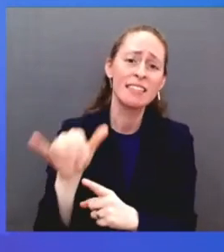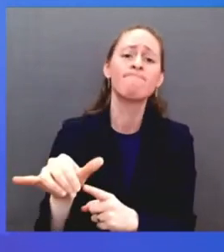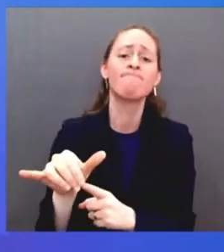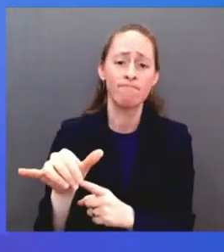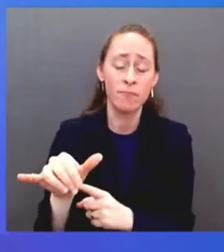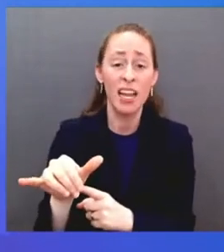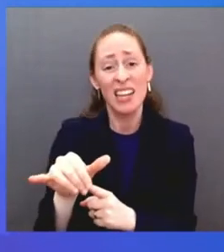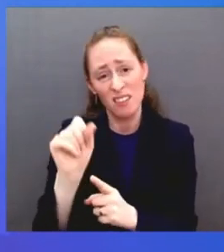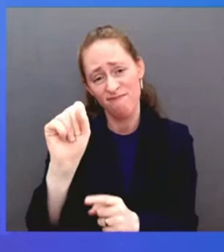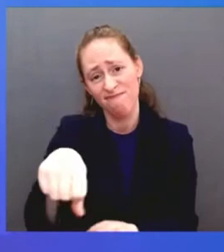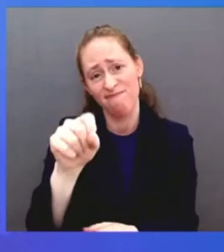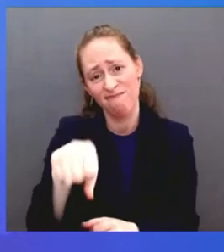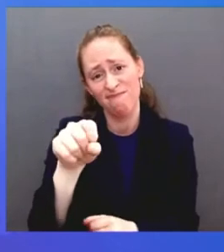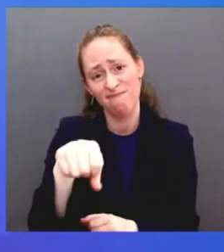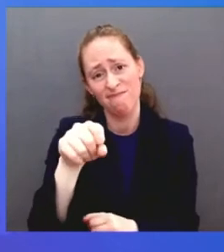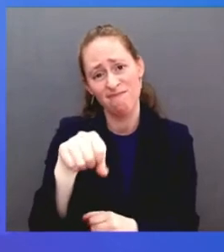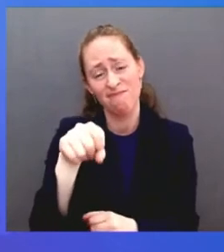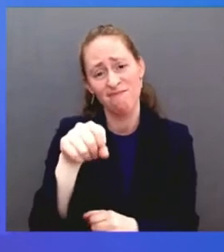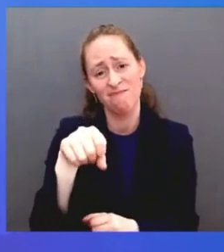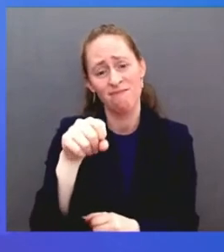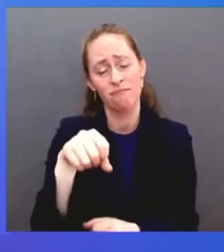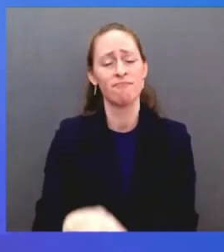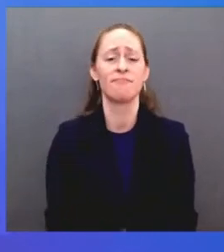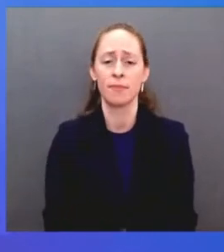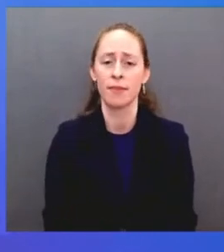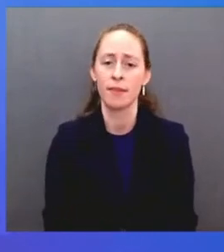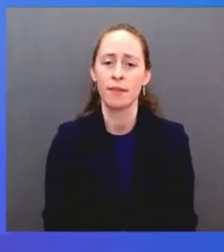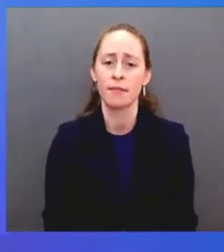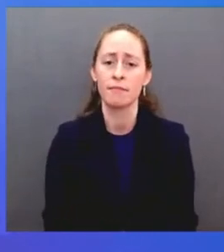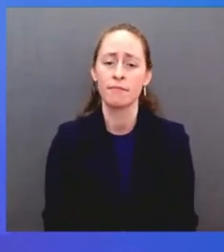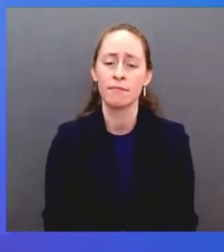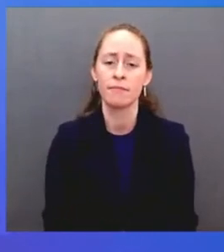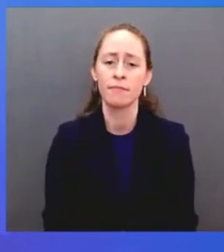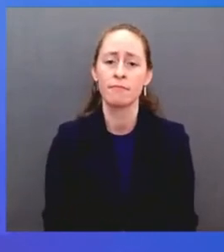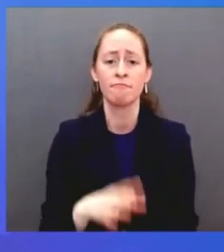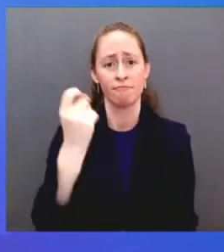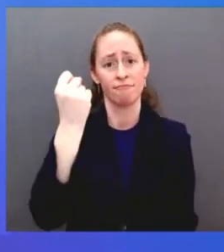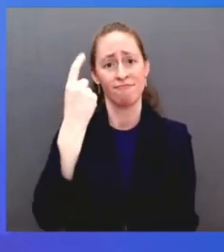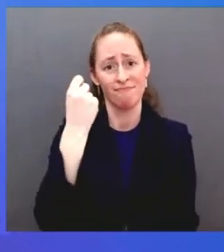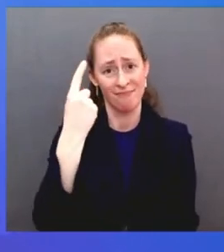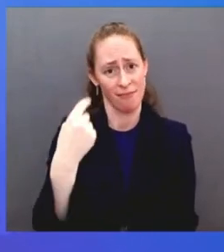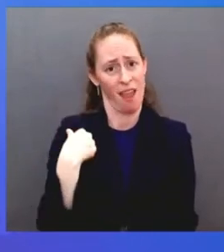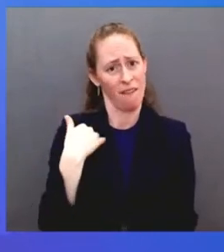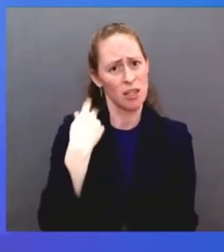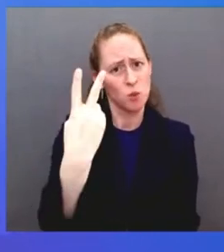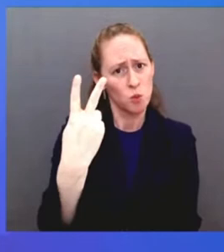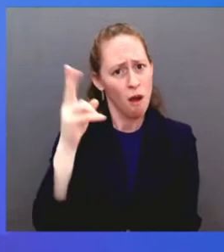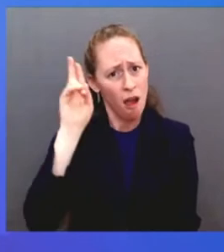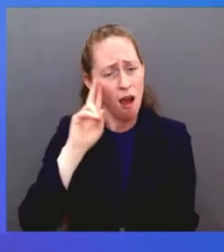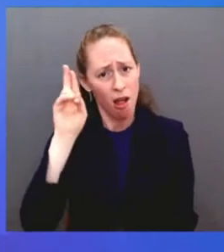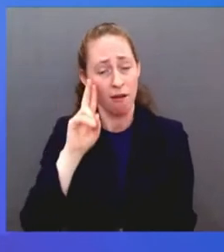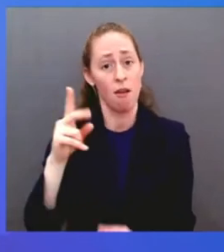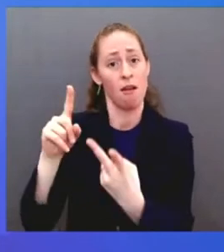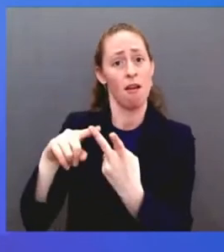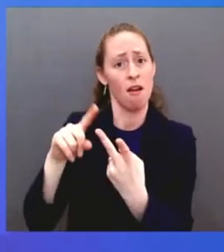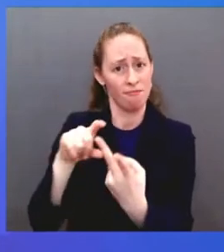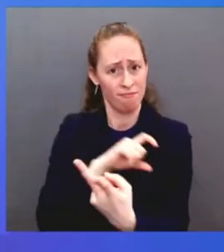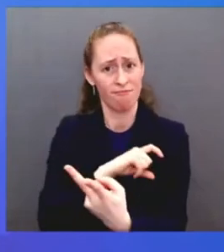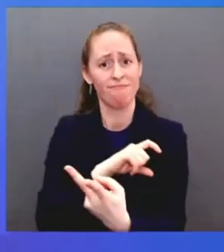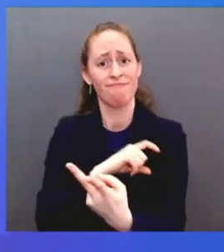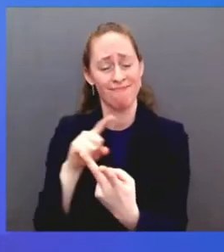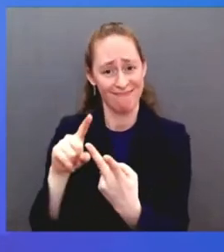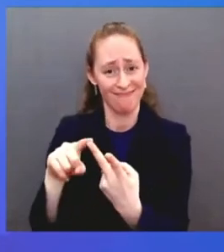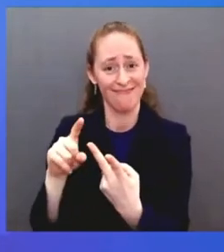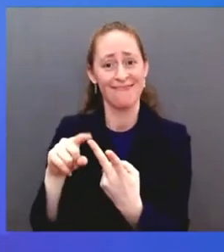brother, I had two uncles who served decades as police officers, one of whom became the police chief in my hometown